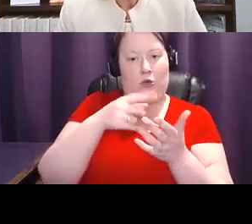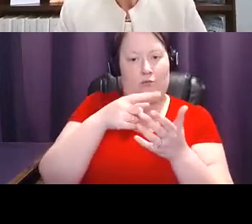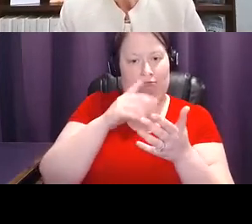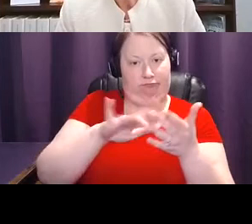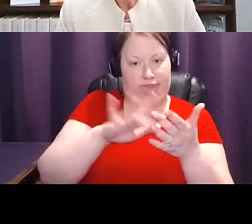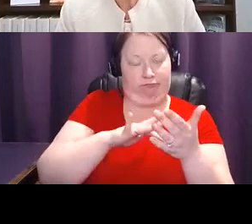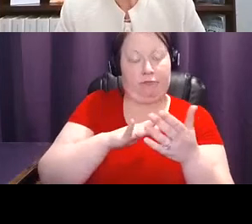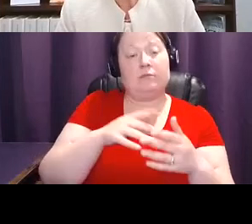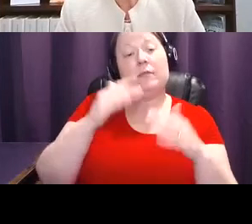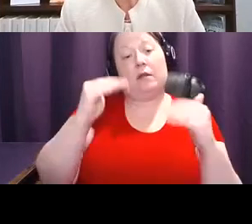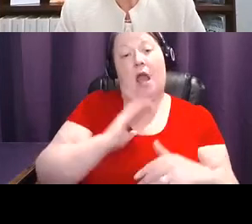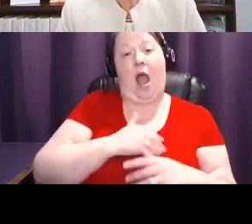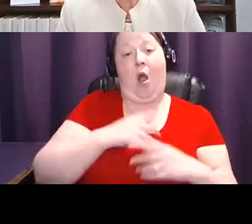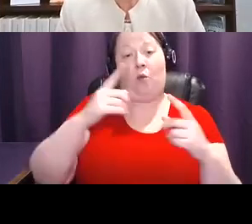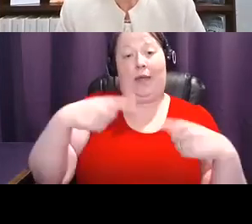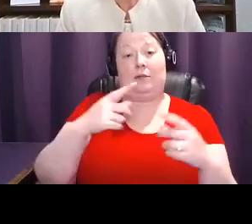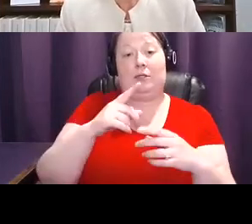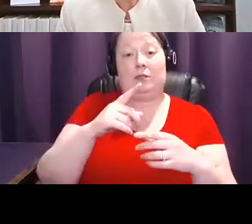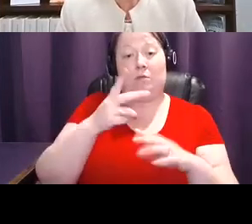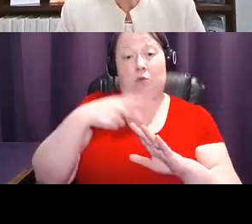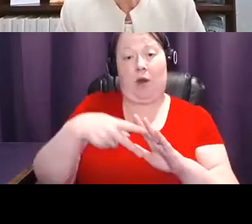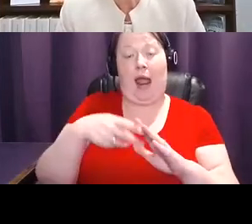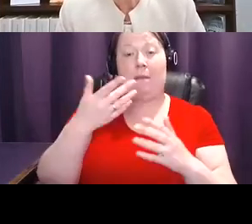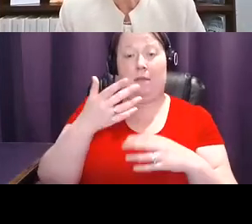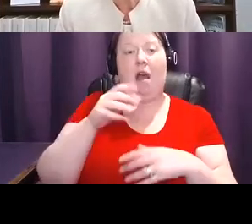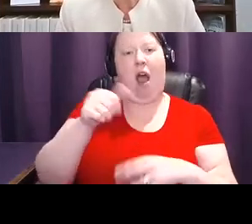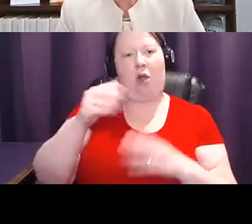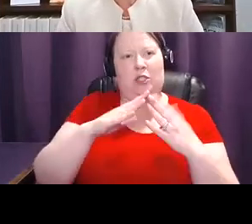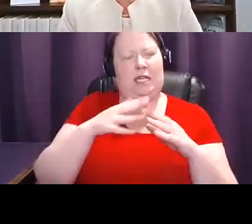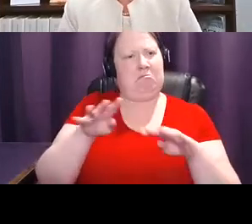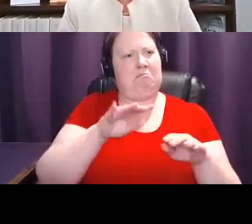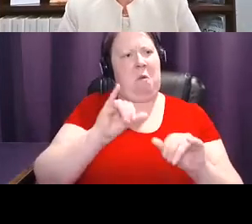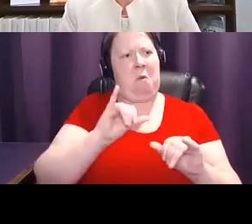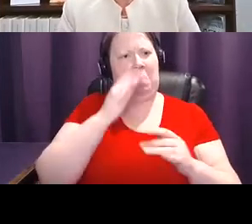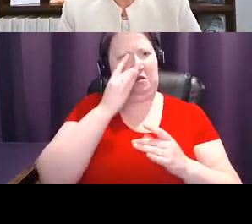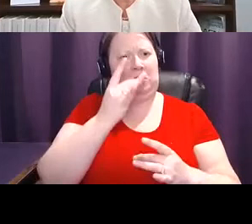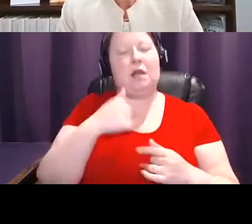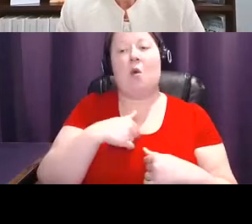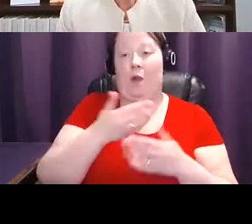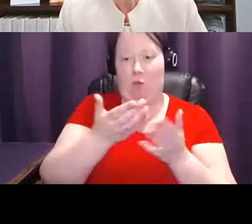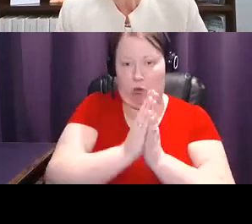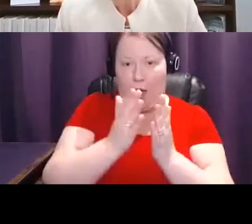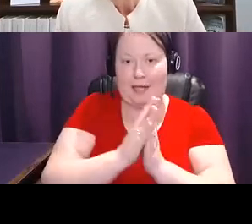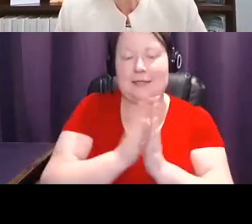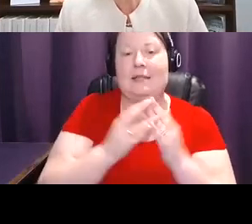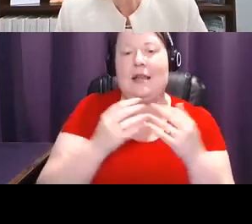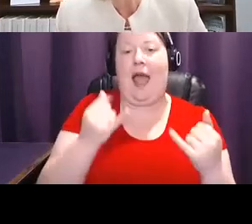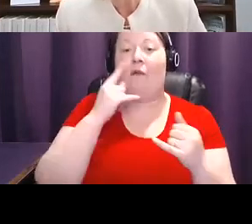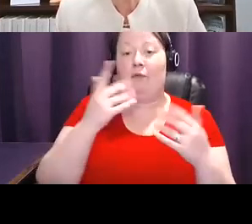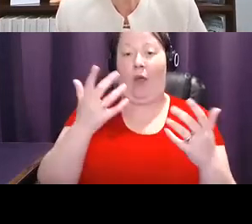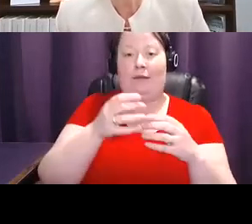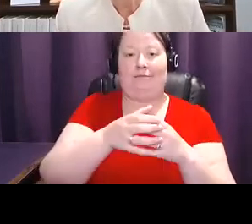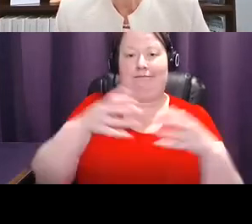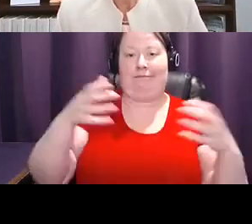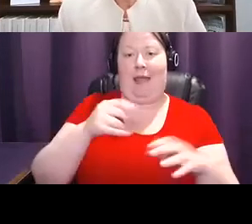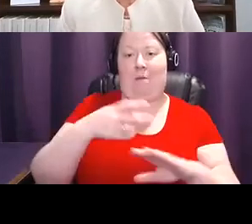has caught the attention from other cities, and we're getting requests to expand that program. So please pick